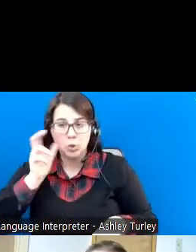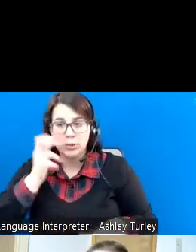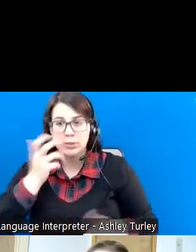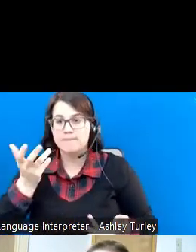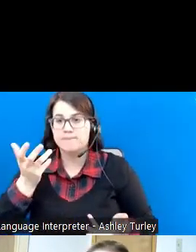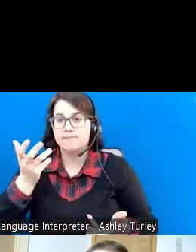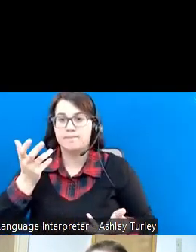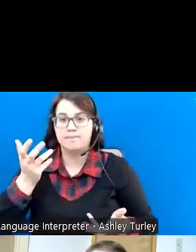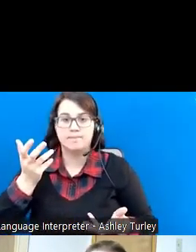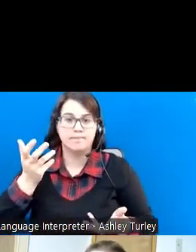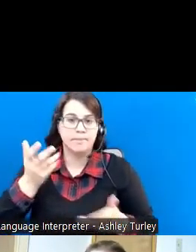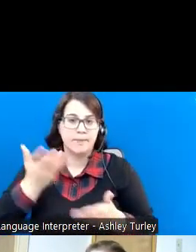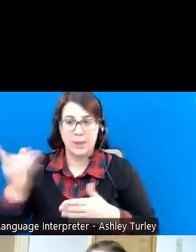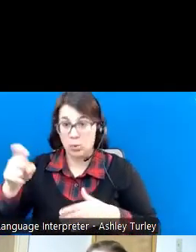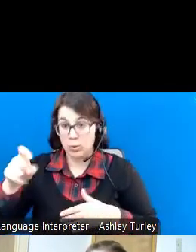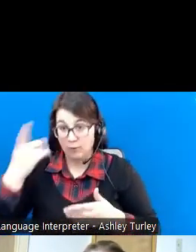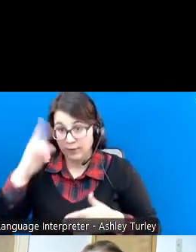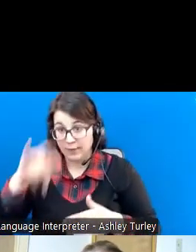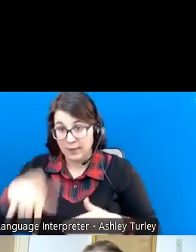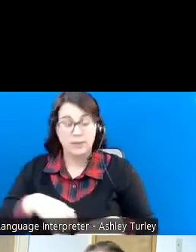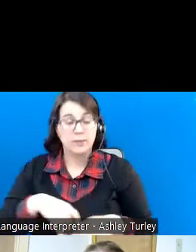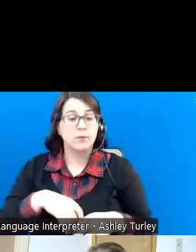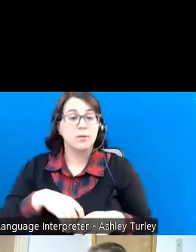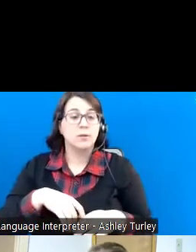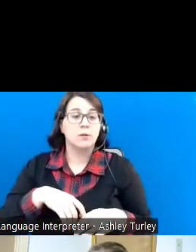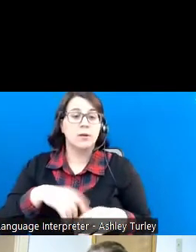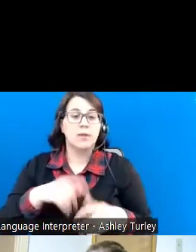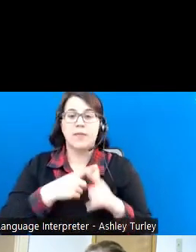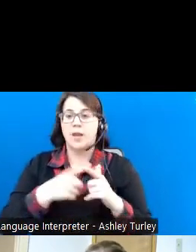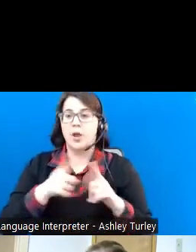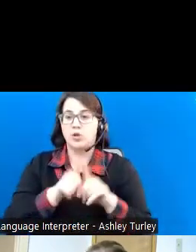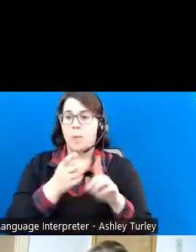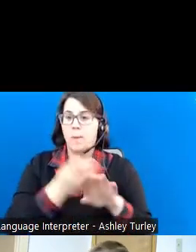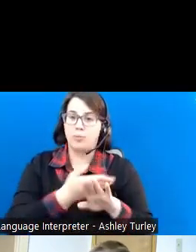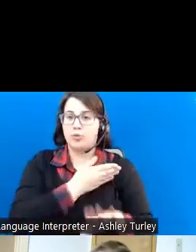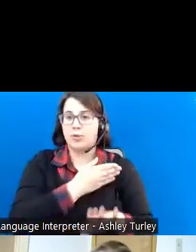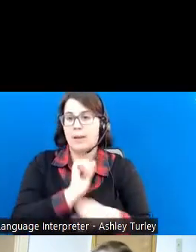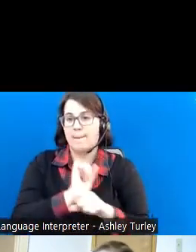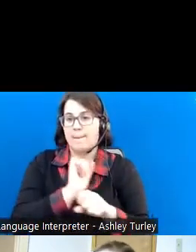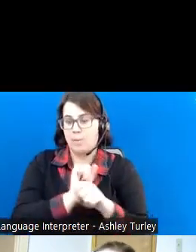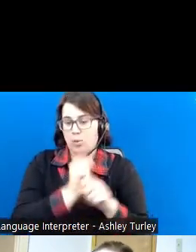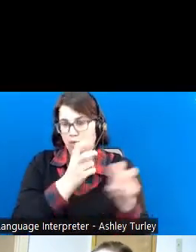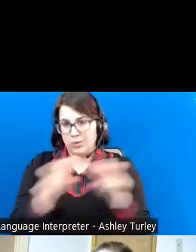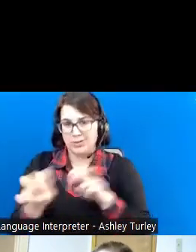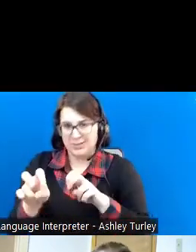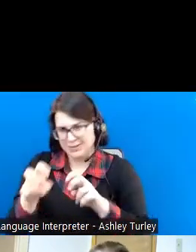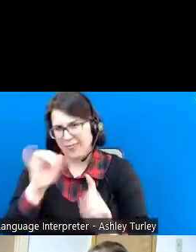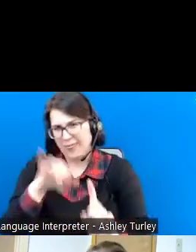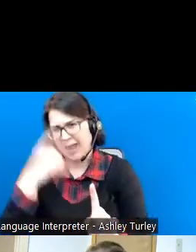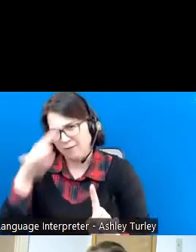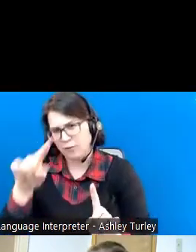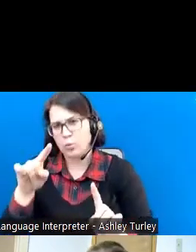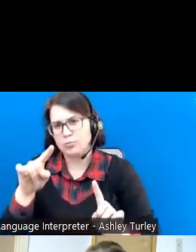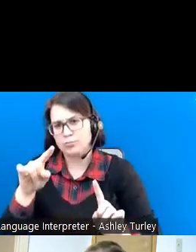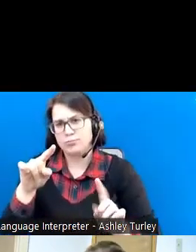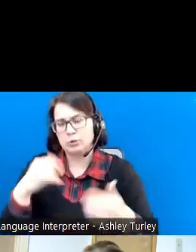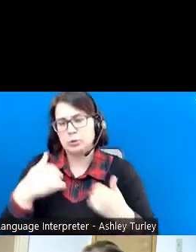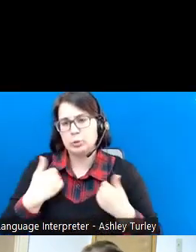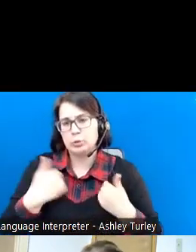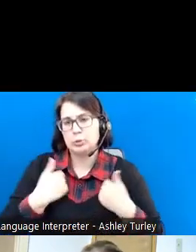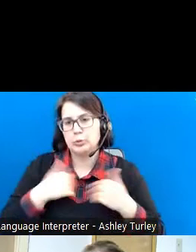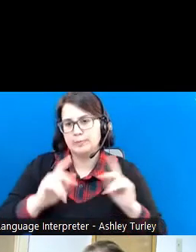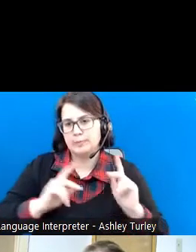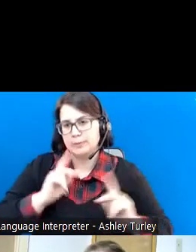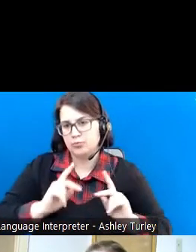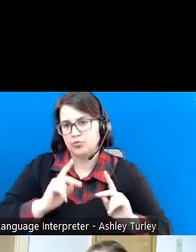needed. And then we also provide pre-employment transition services specifically to our transition age youth population, again,